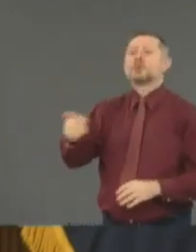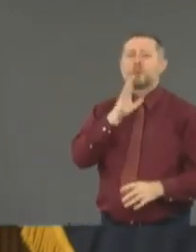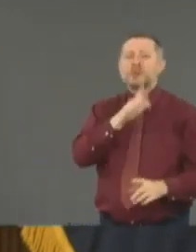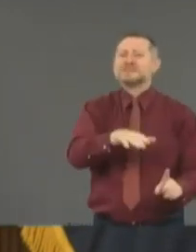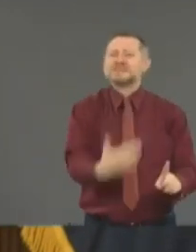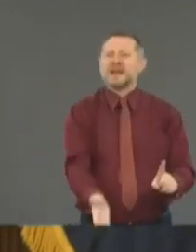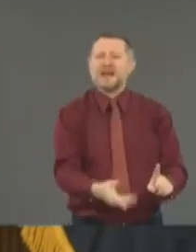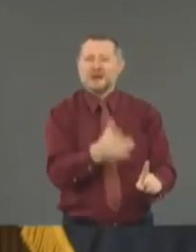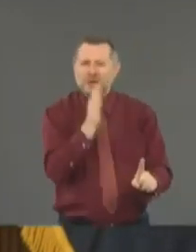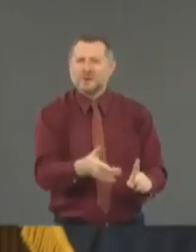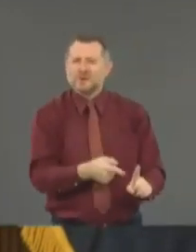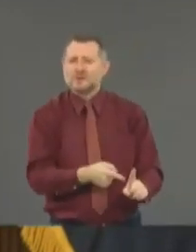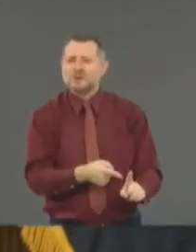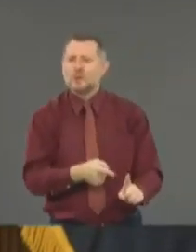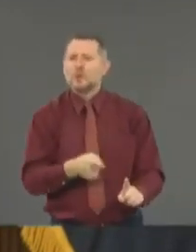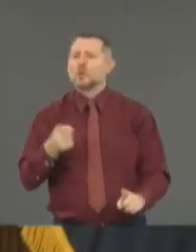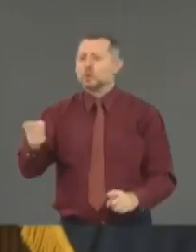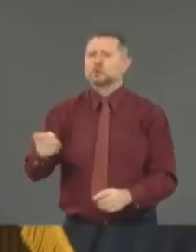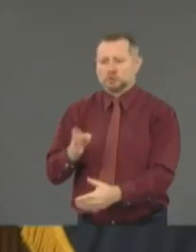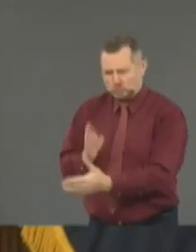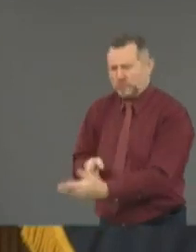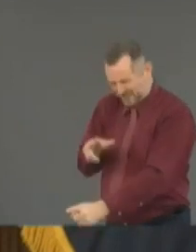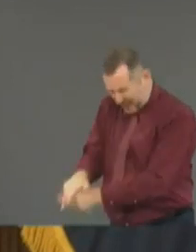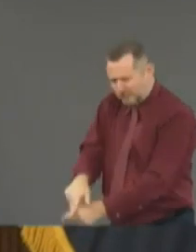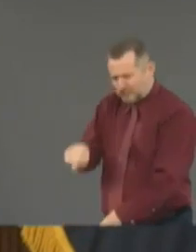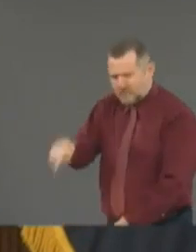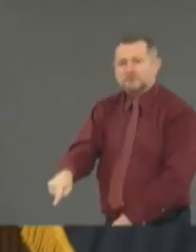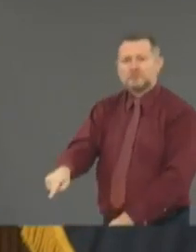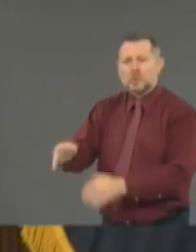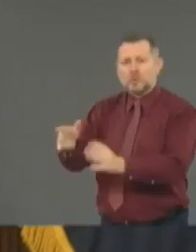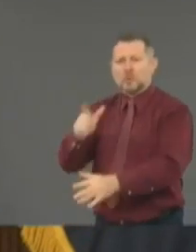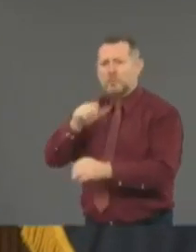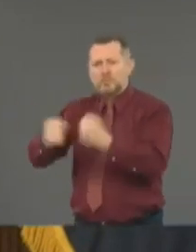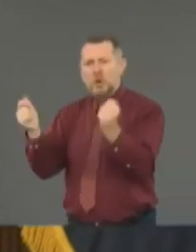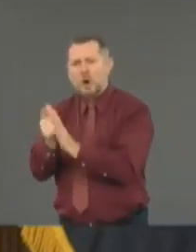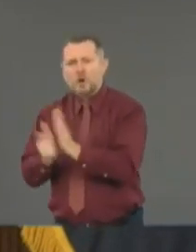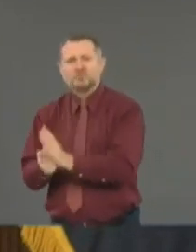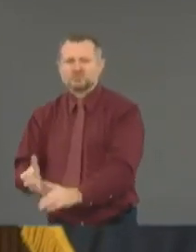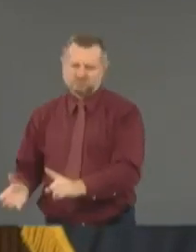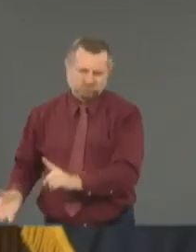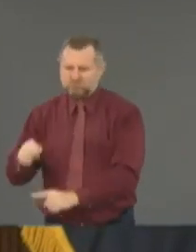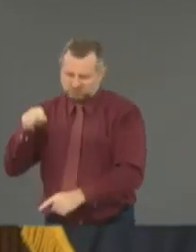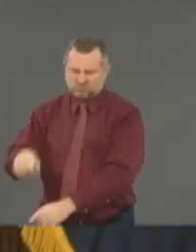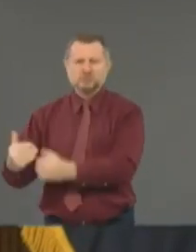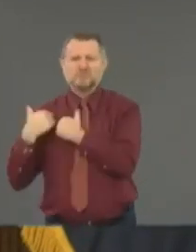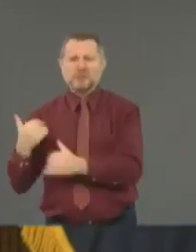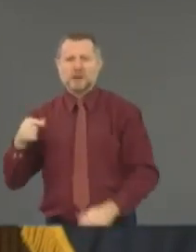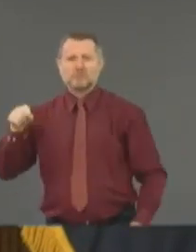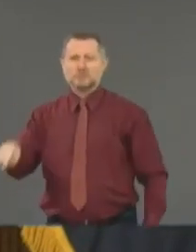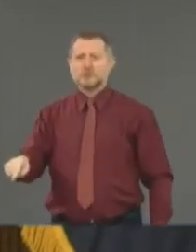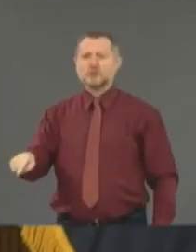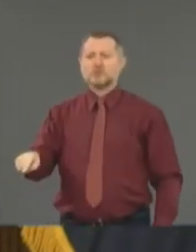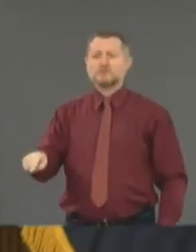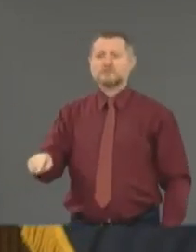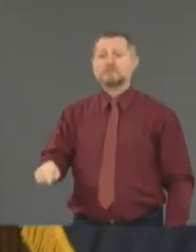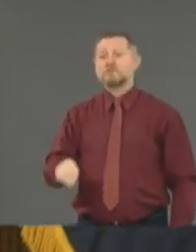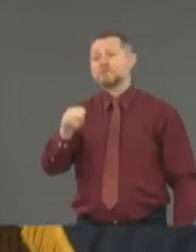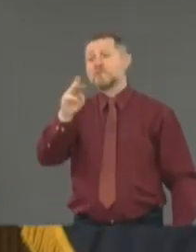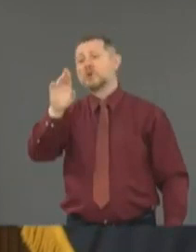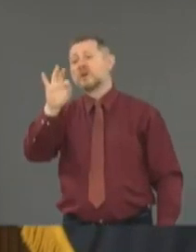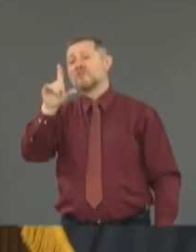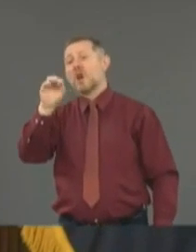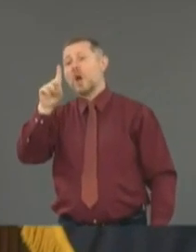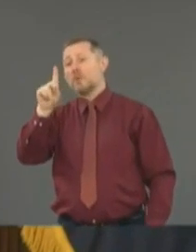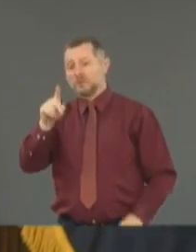Charge people criminally and hold them liable. Mr. Floyd gets